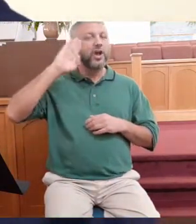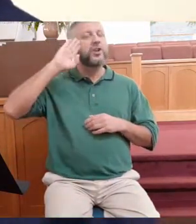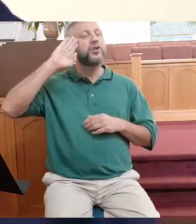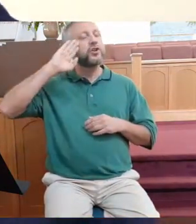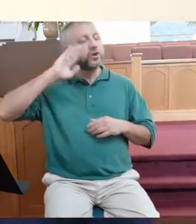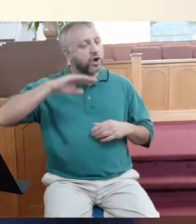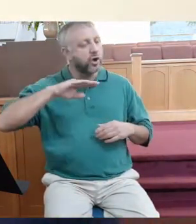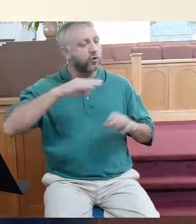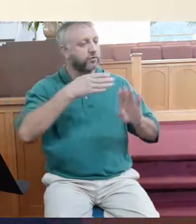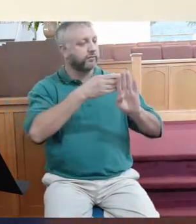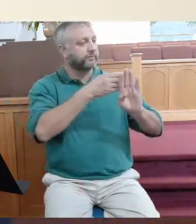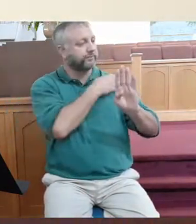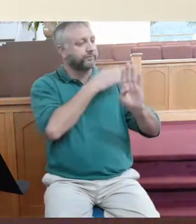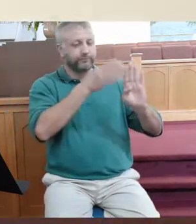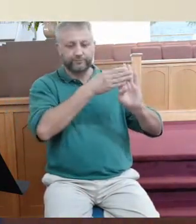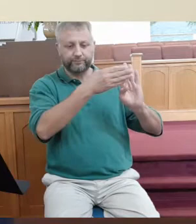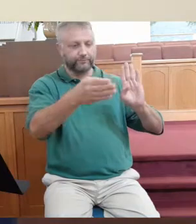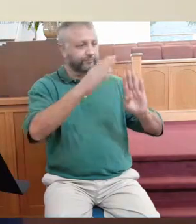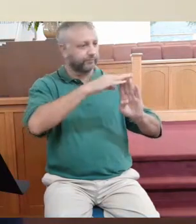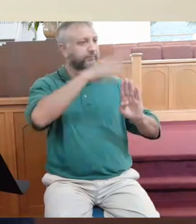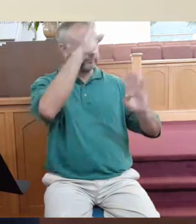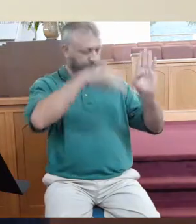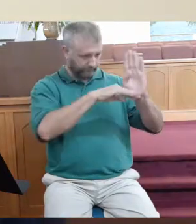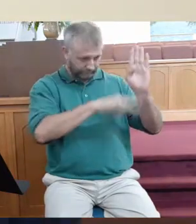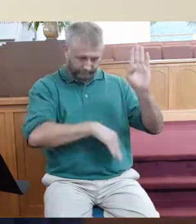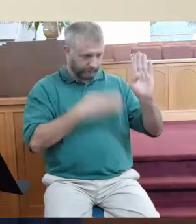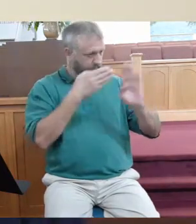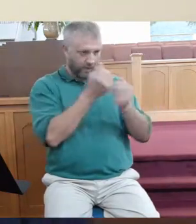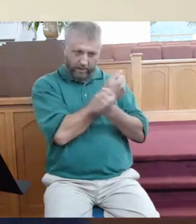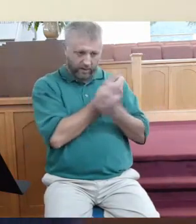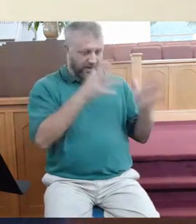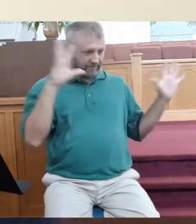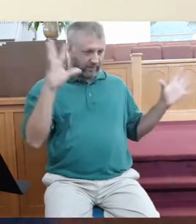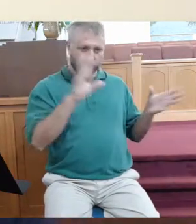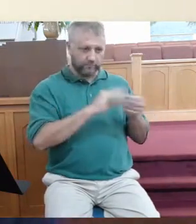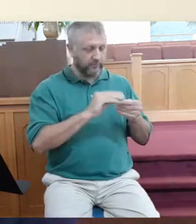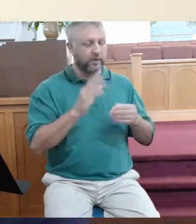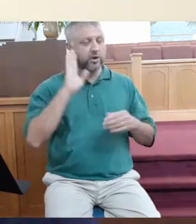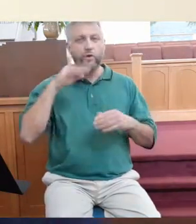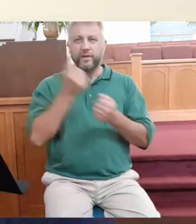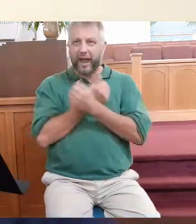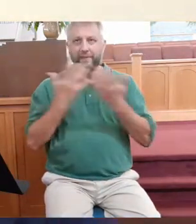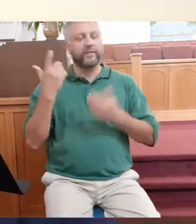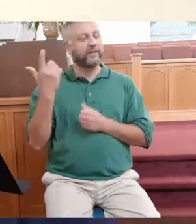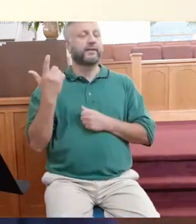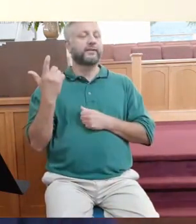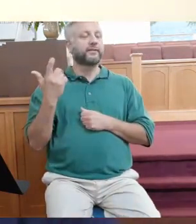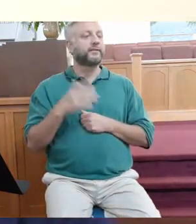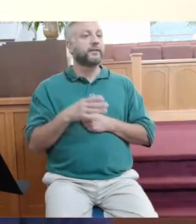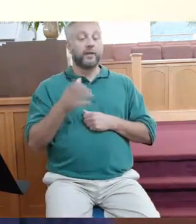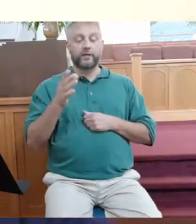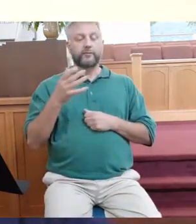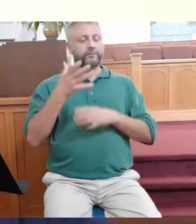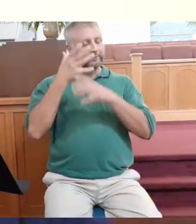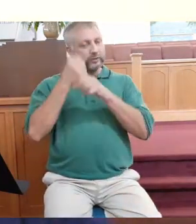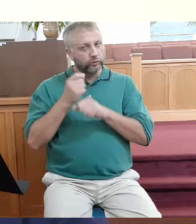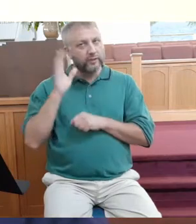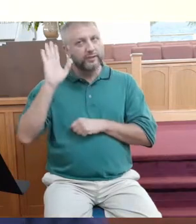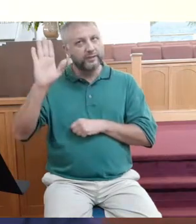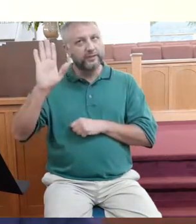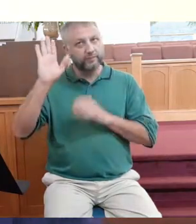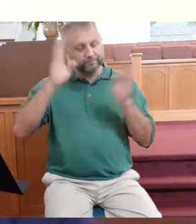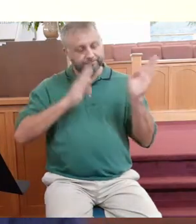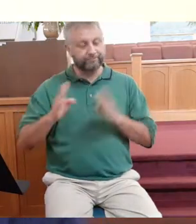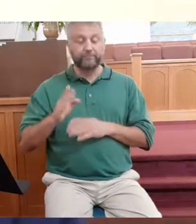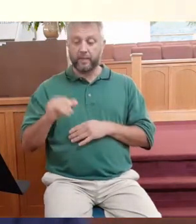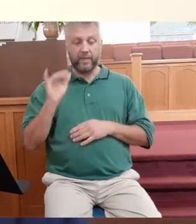what's happening to me seems to be unfair. We've got to trust that God still knows what He's doing. This morning, this